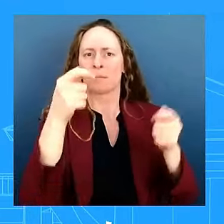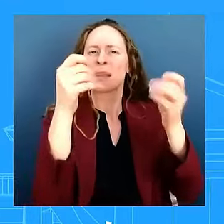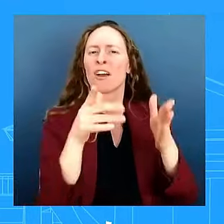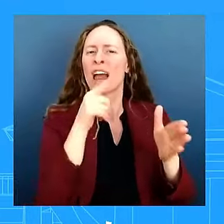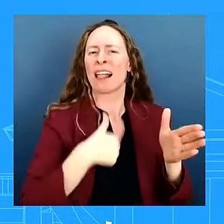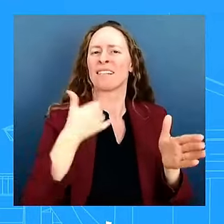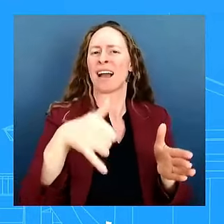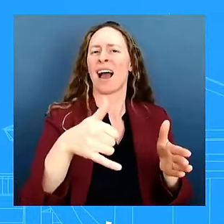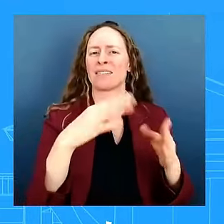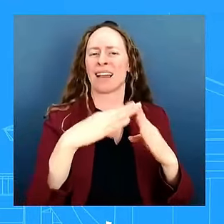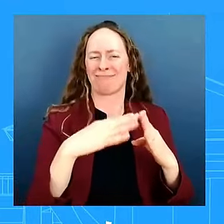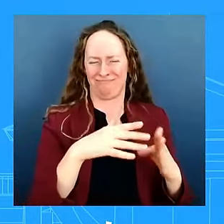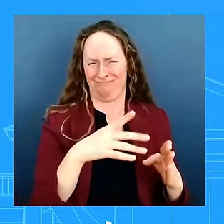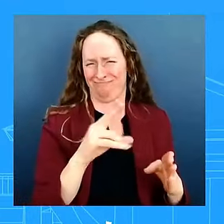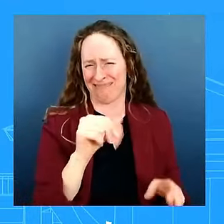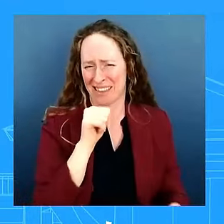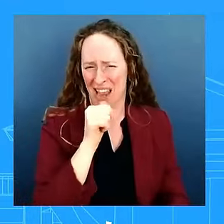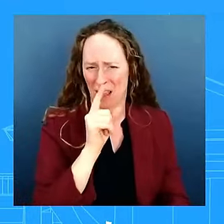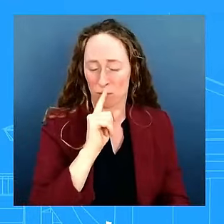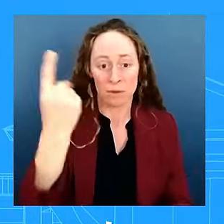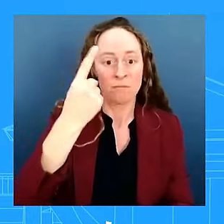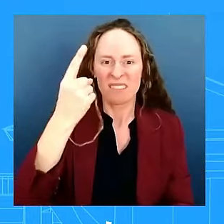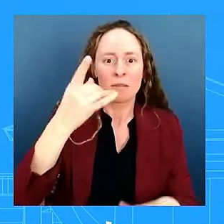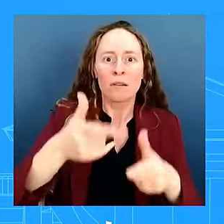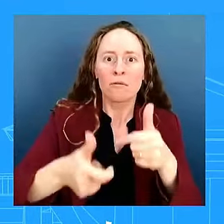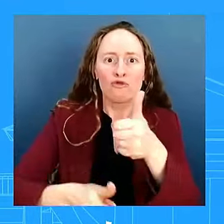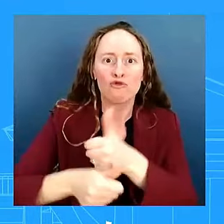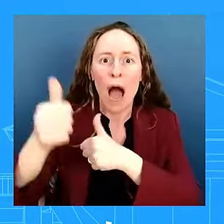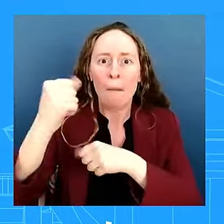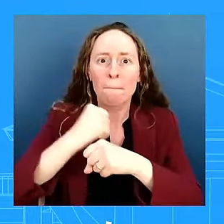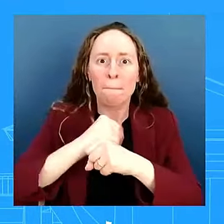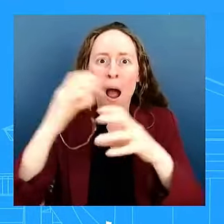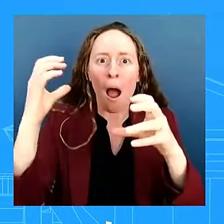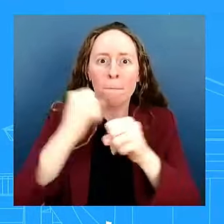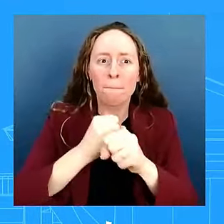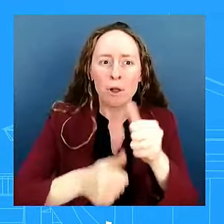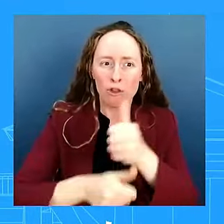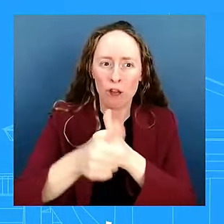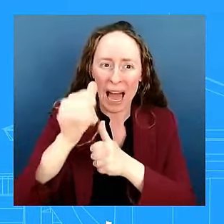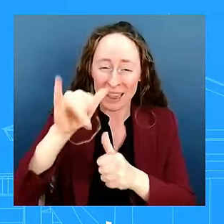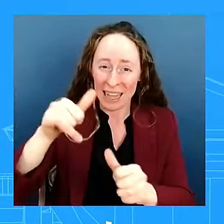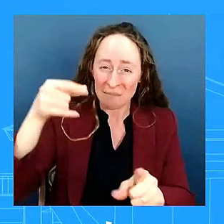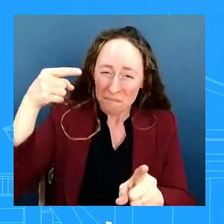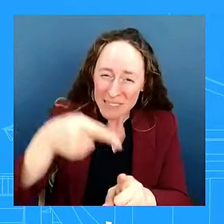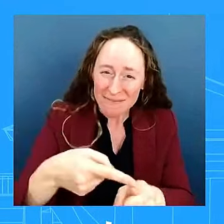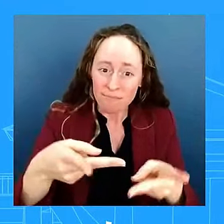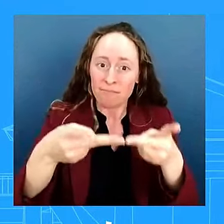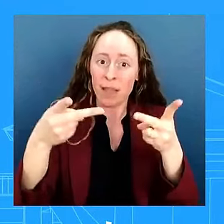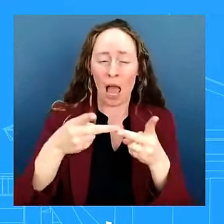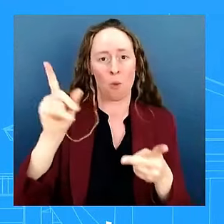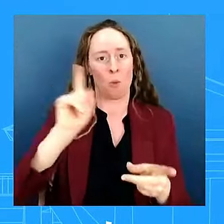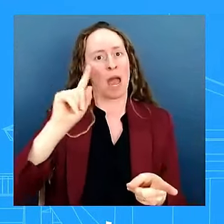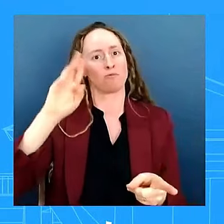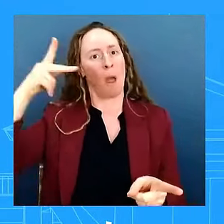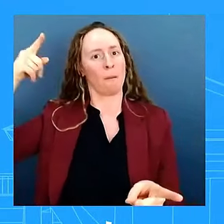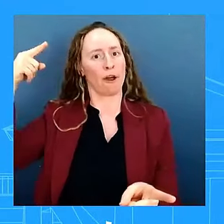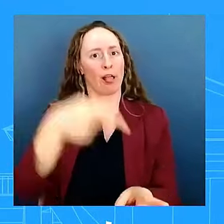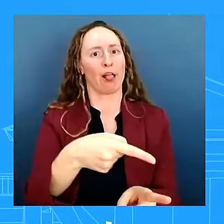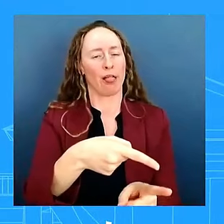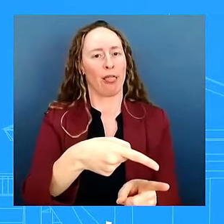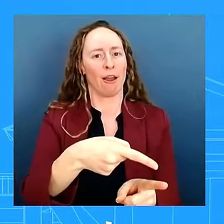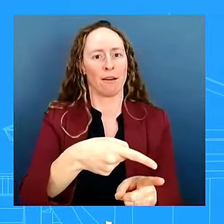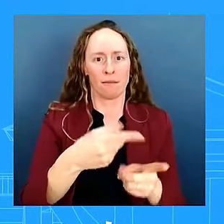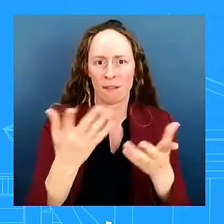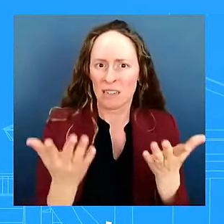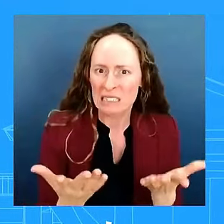city agencies and media outlets does president biden believe trump's words and rhetoric contributed to those threats today